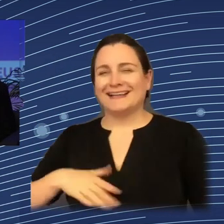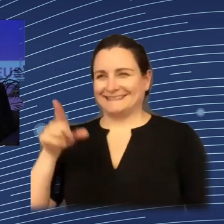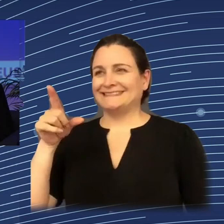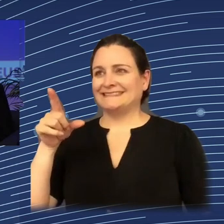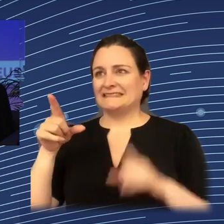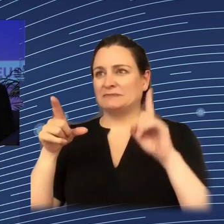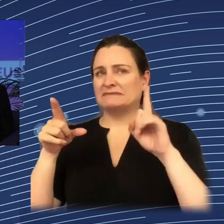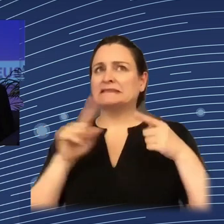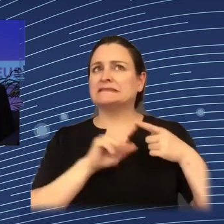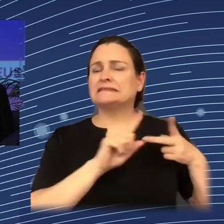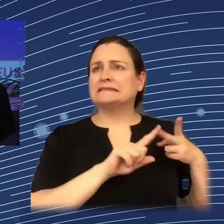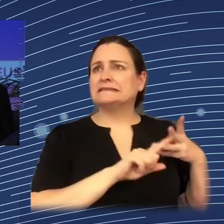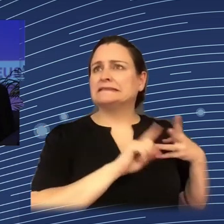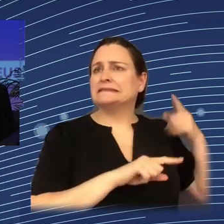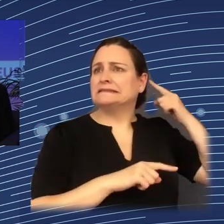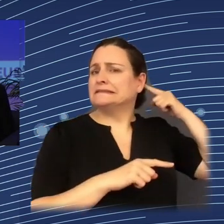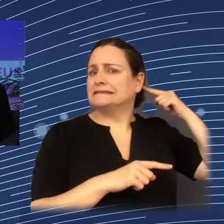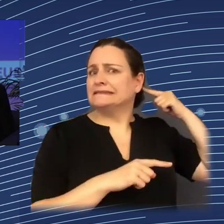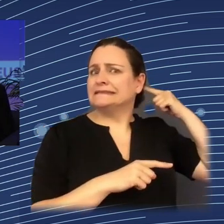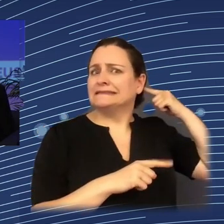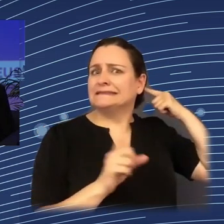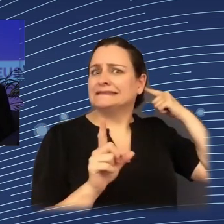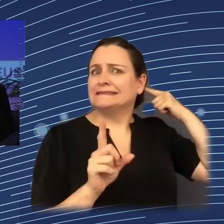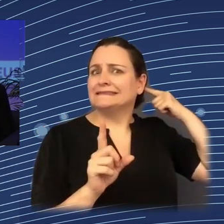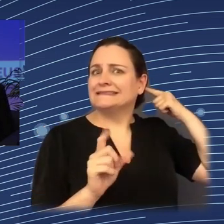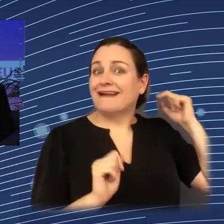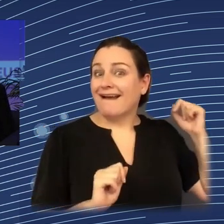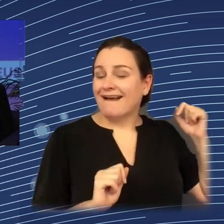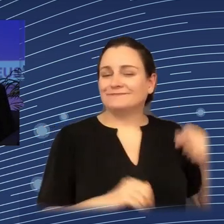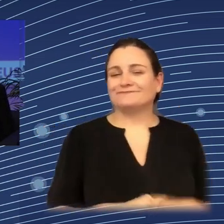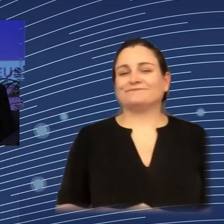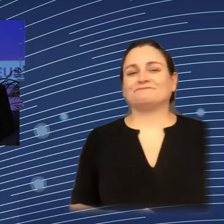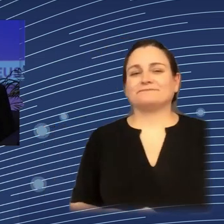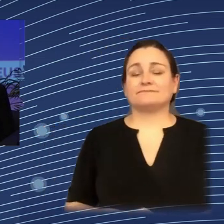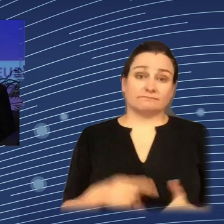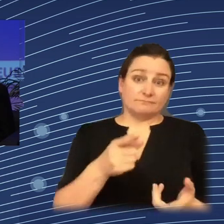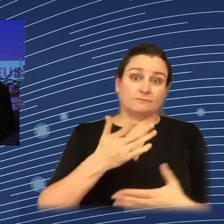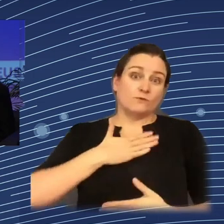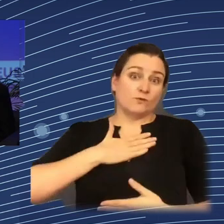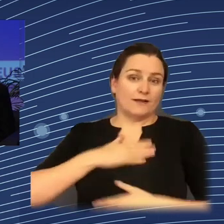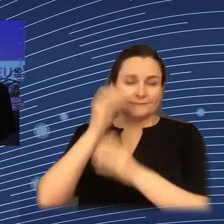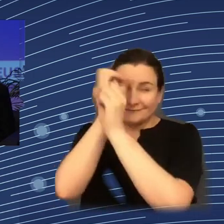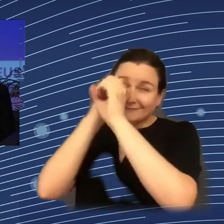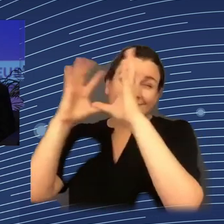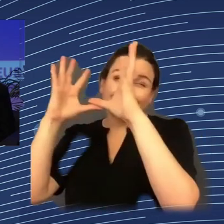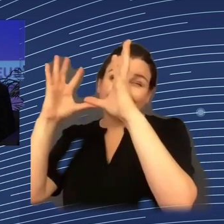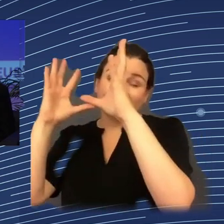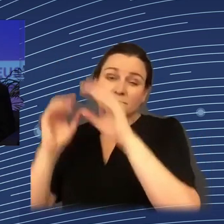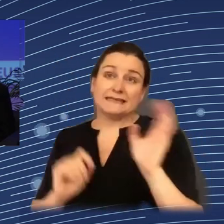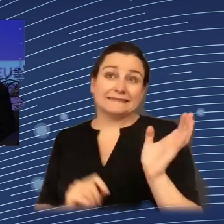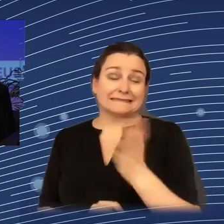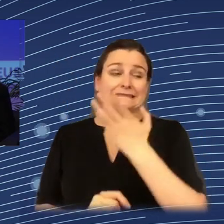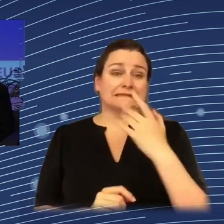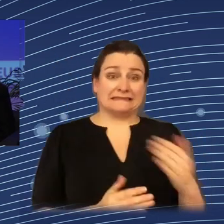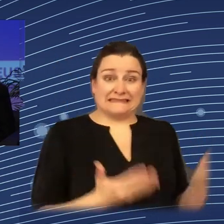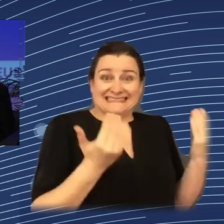Sorry about that. So, fast forward to today, we all know, and it turns out, that this possible future that